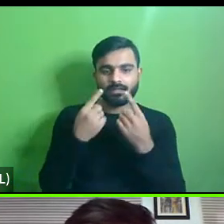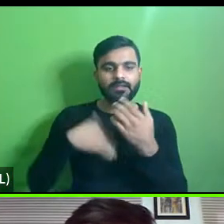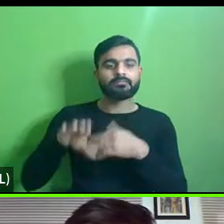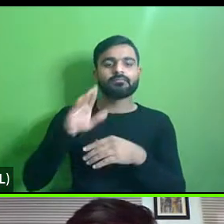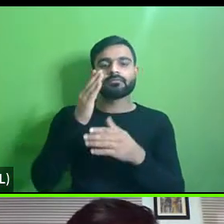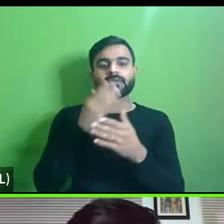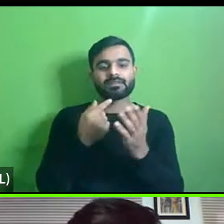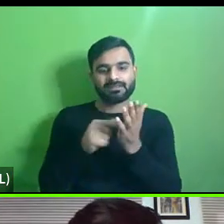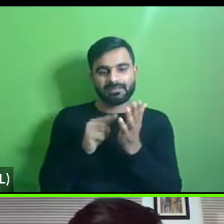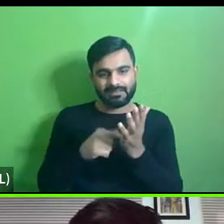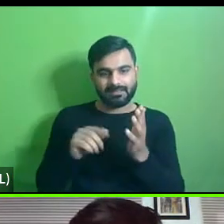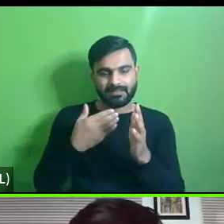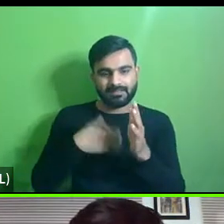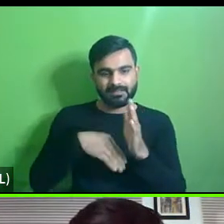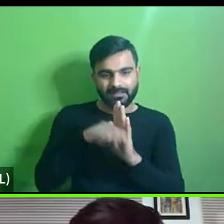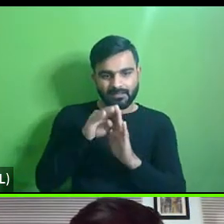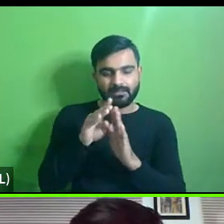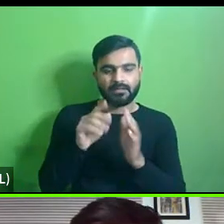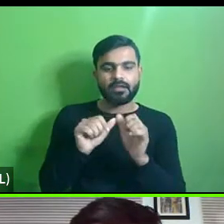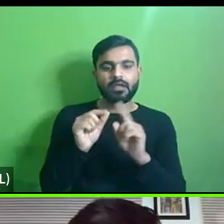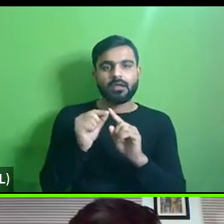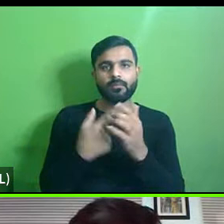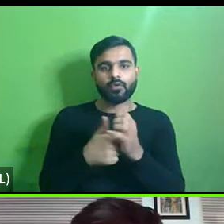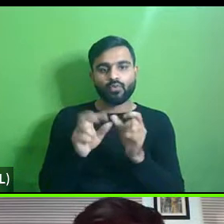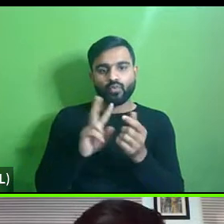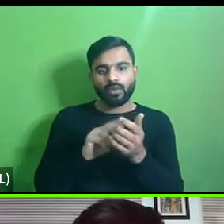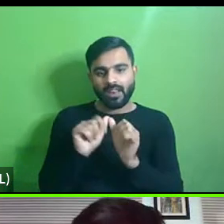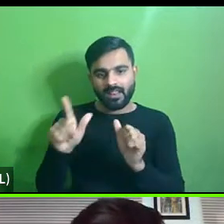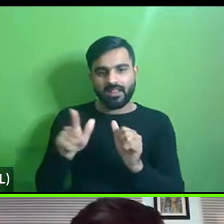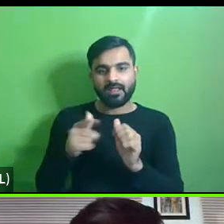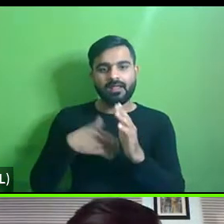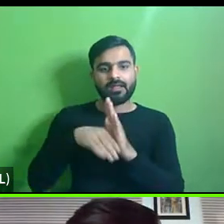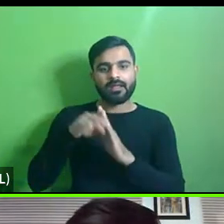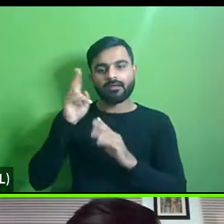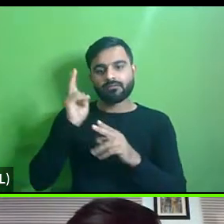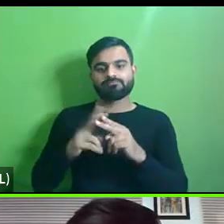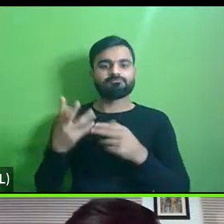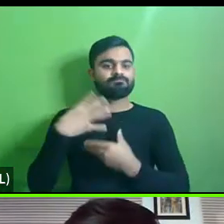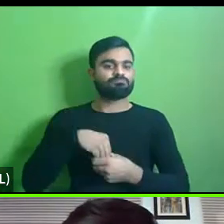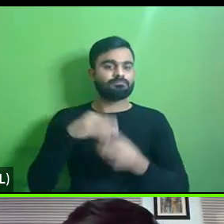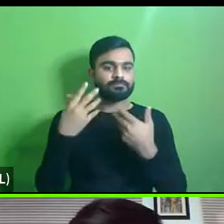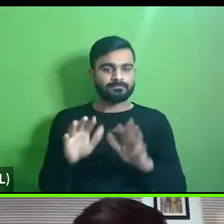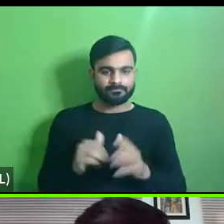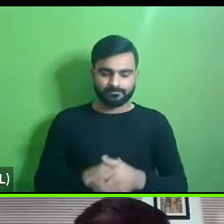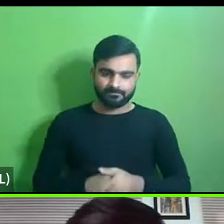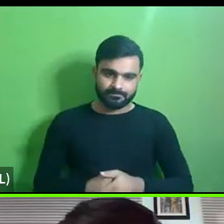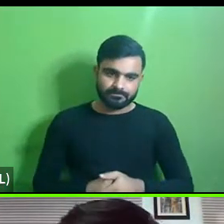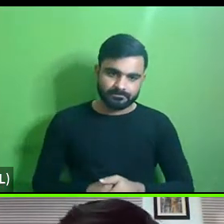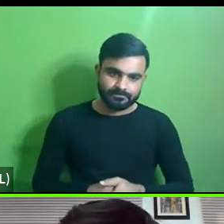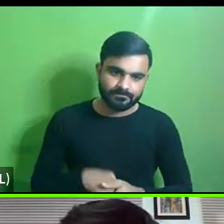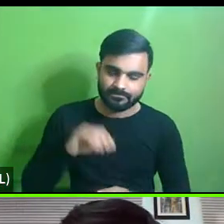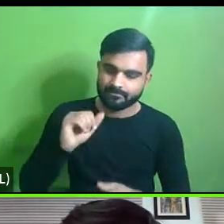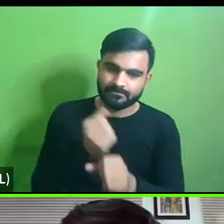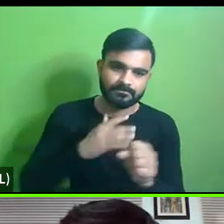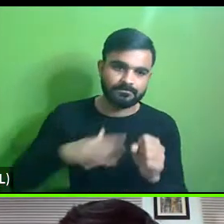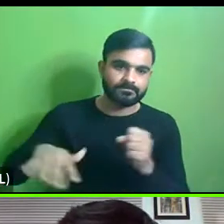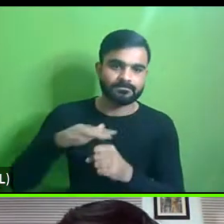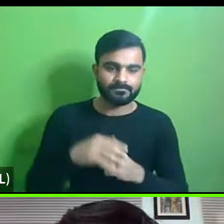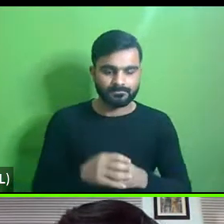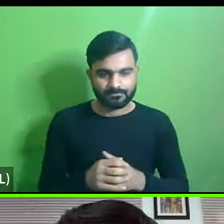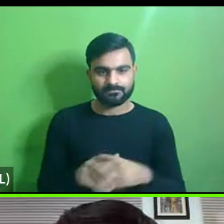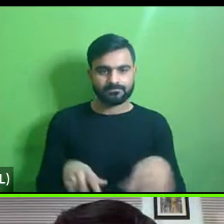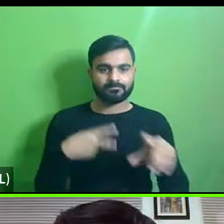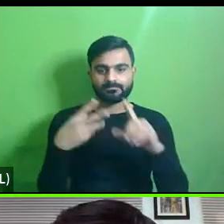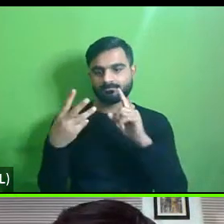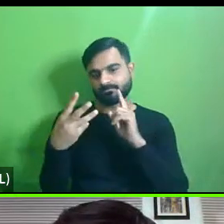level or the approval levels we have to ensure that these parameters are adopted uh uh on the the ground so secondly